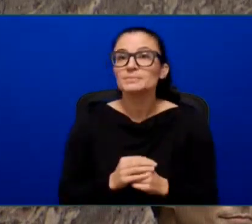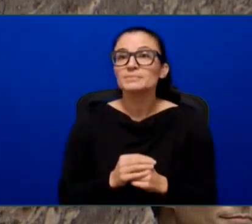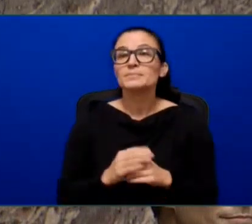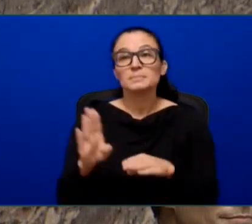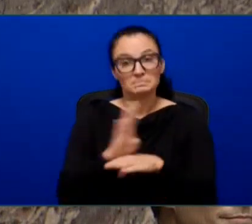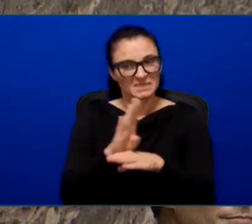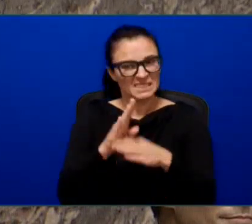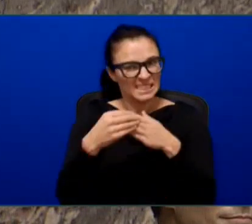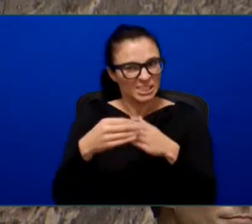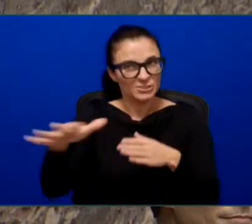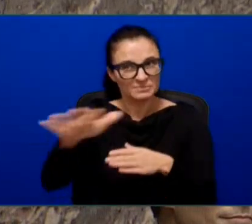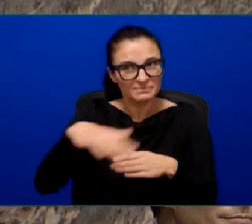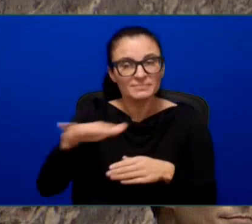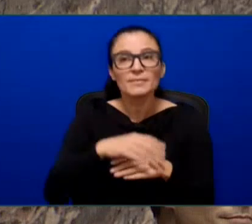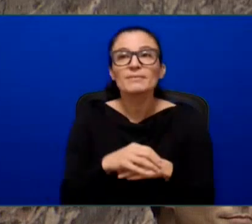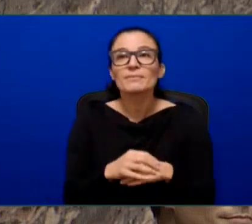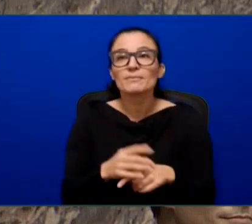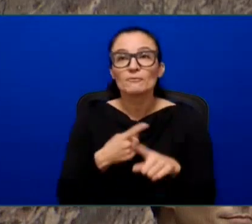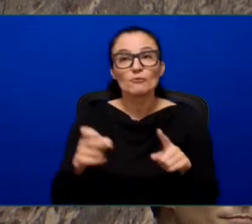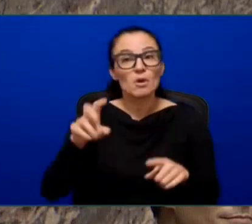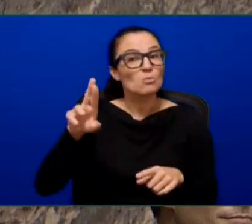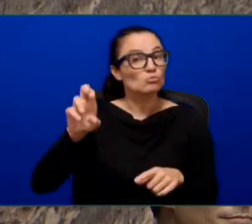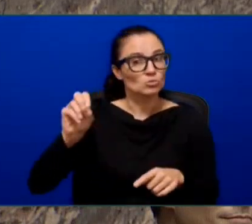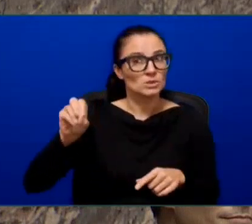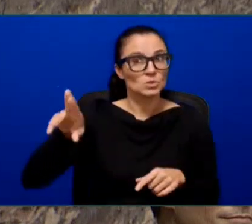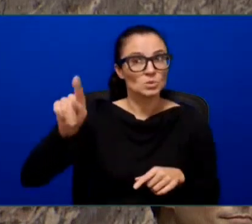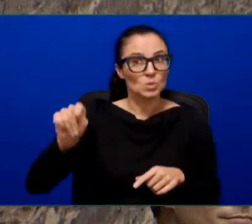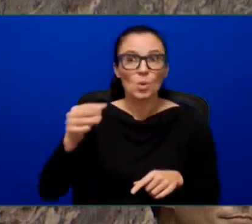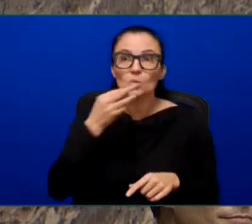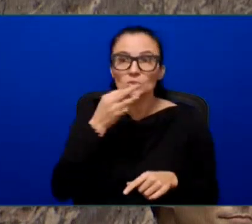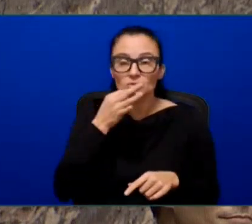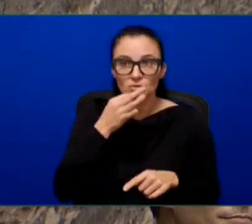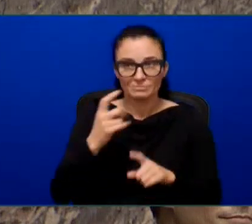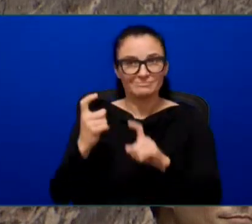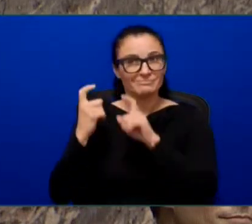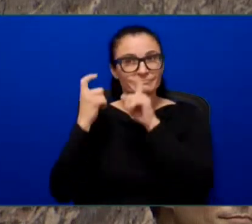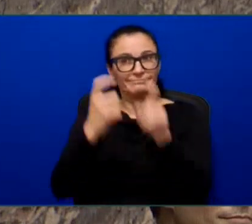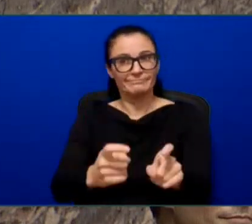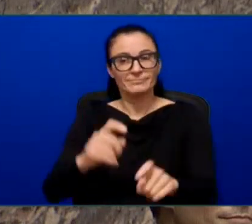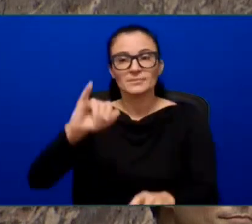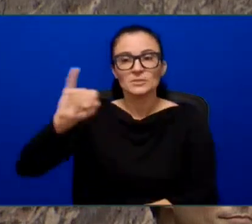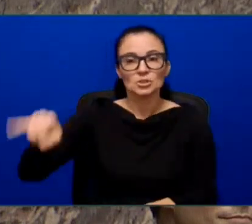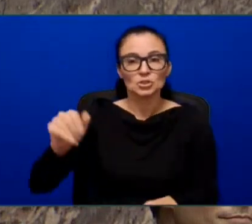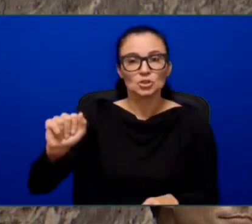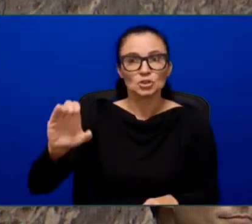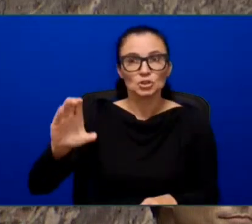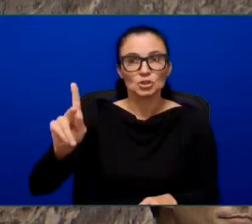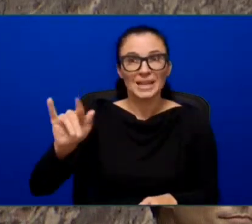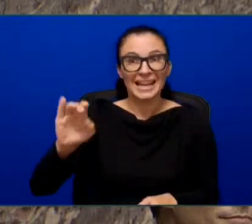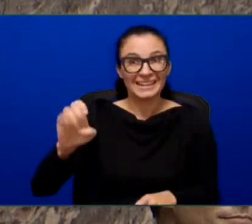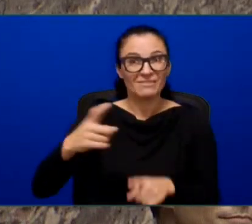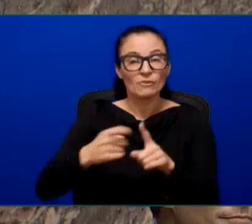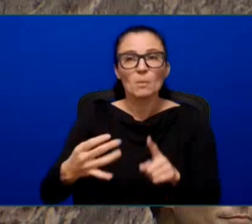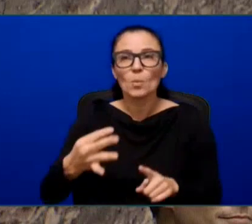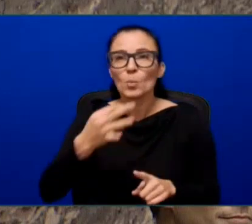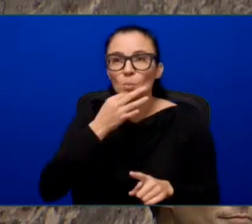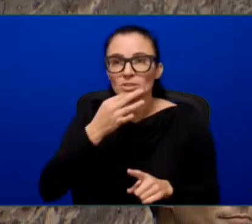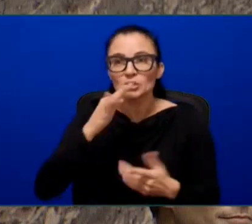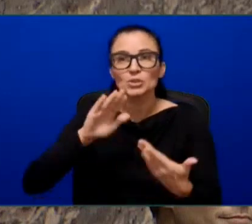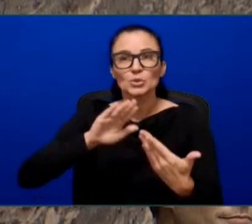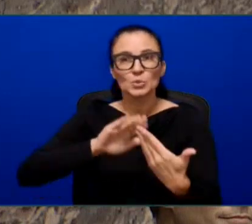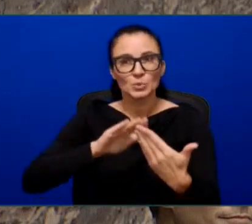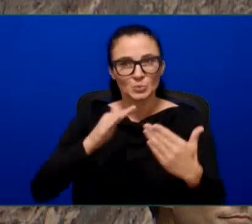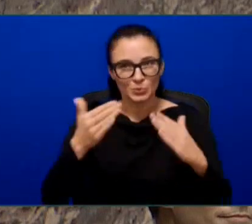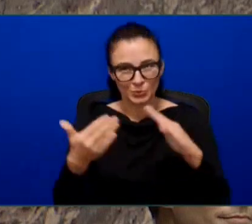Municipality of Whistler is Jackie Dickinson of the Whistler Community Services Society, the Whistler 360 Health